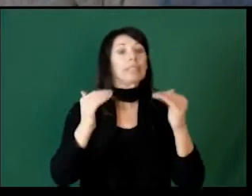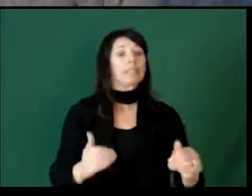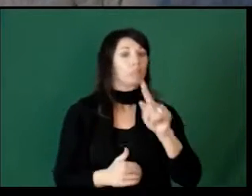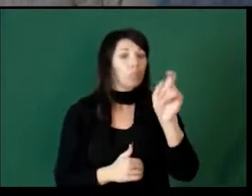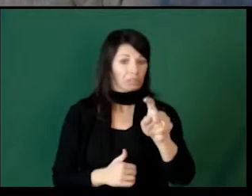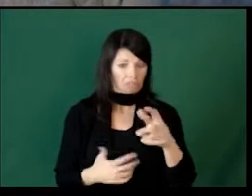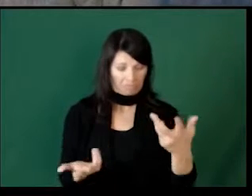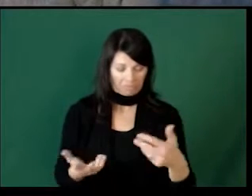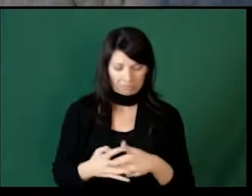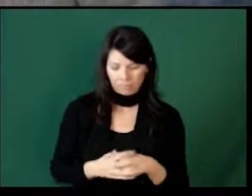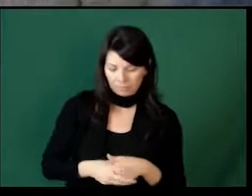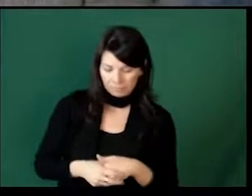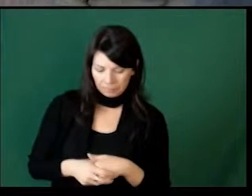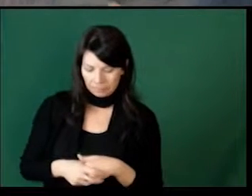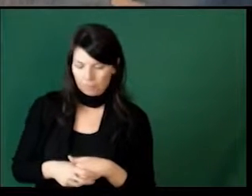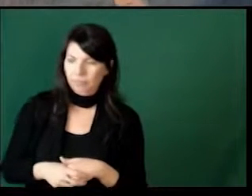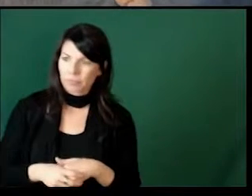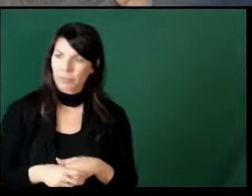The next question.